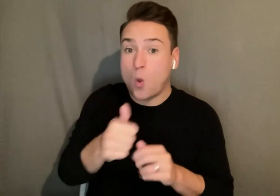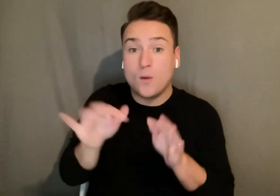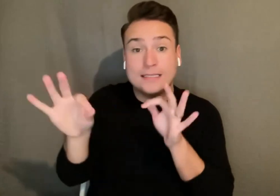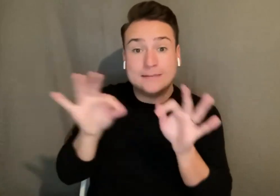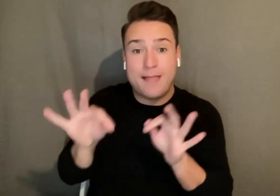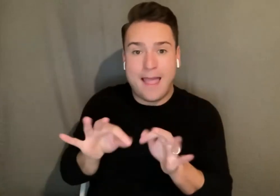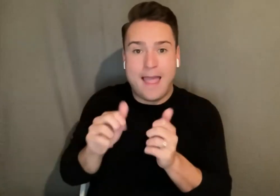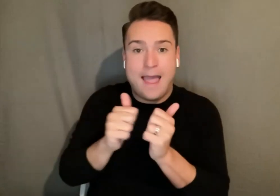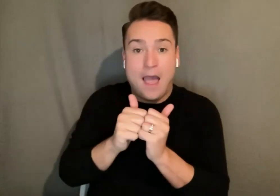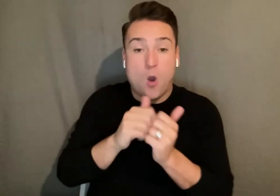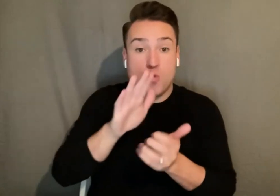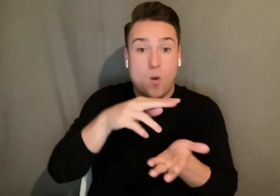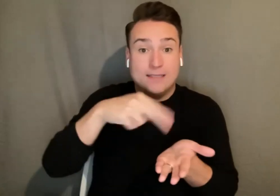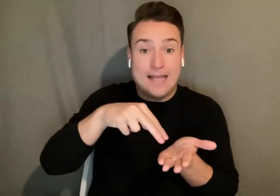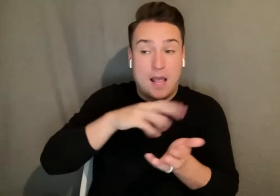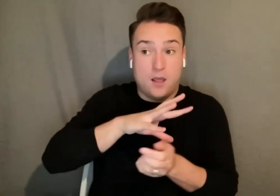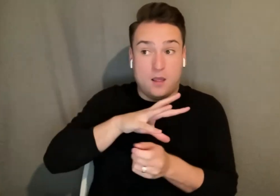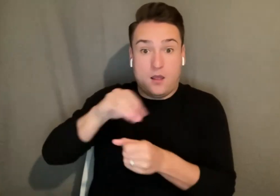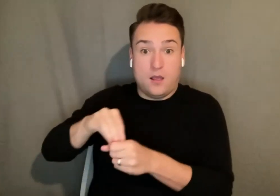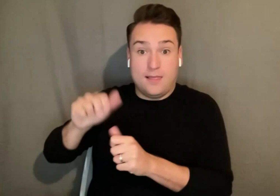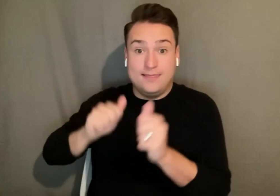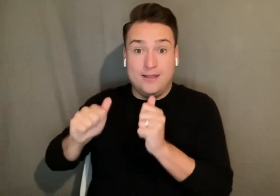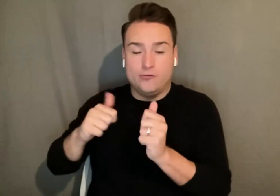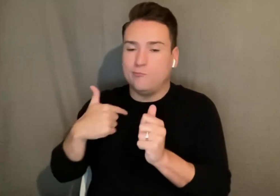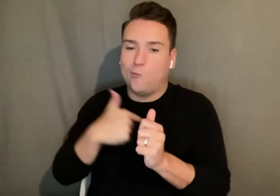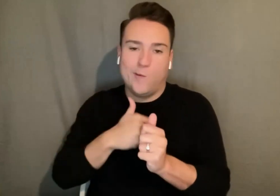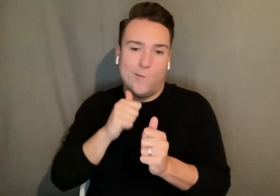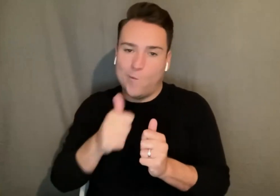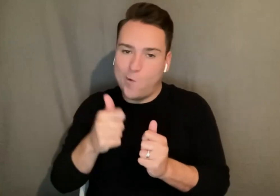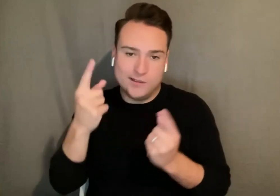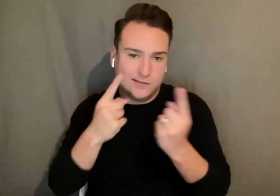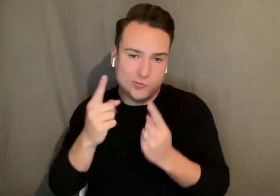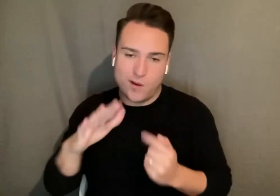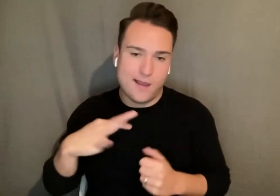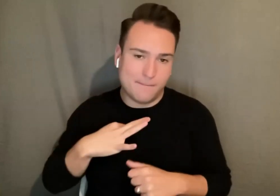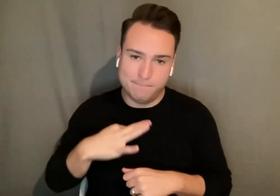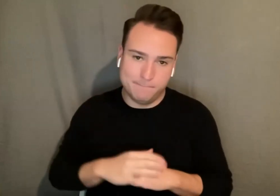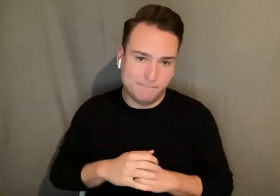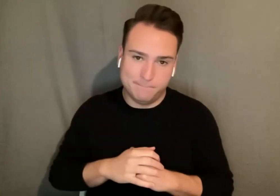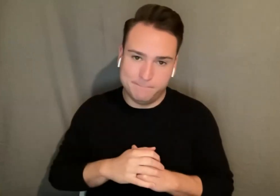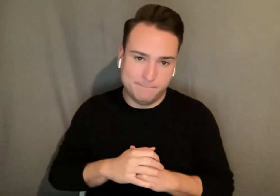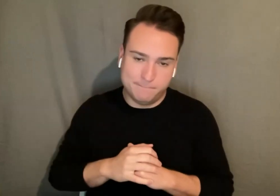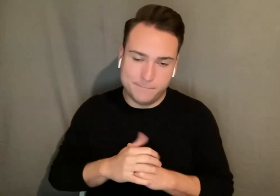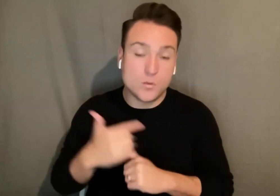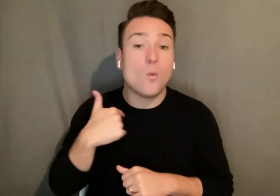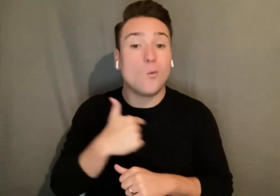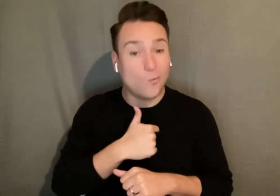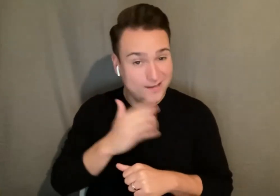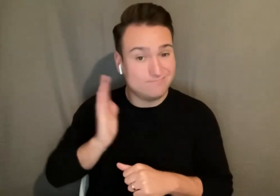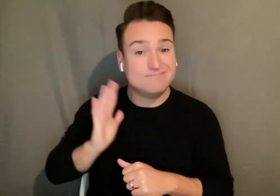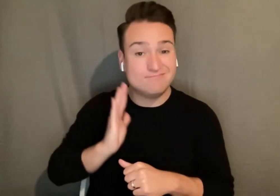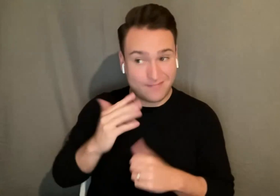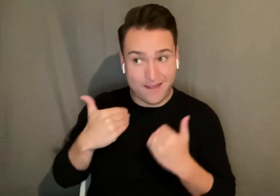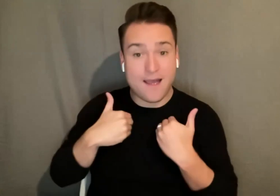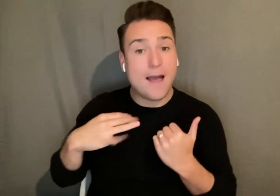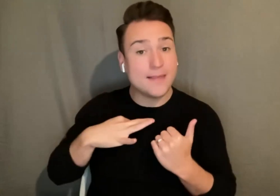theater it will not be seriously considered that is we have had applications from